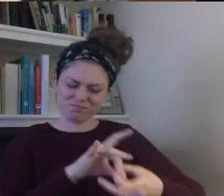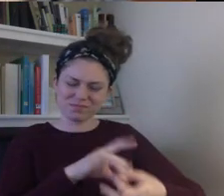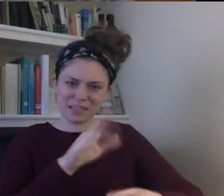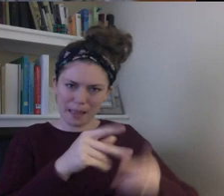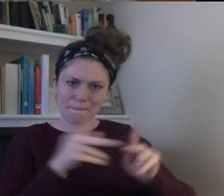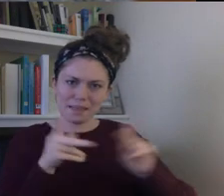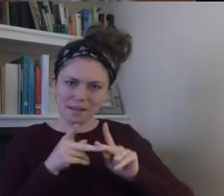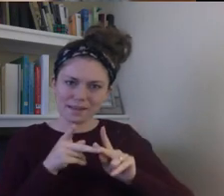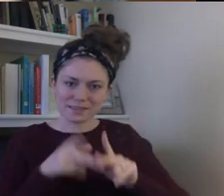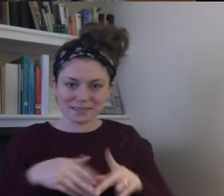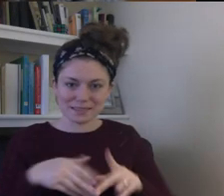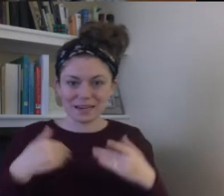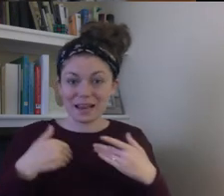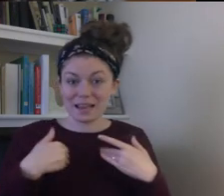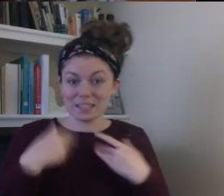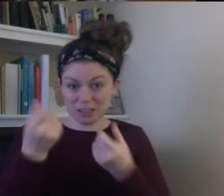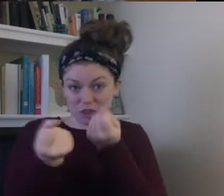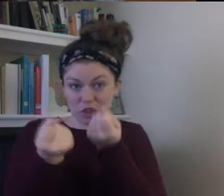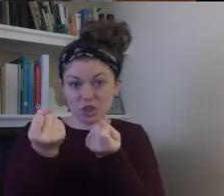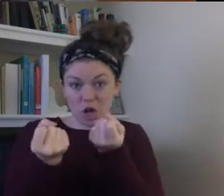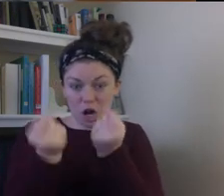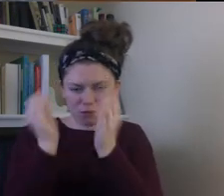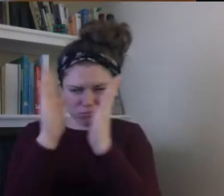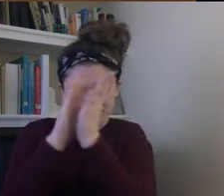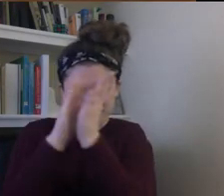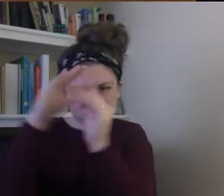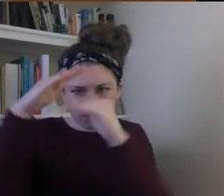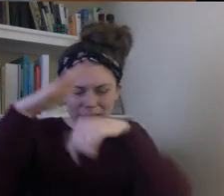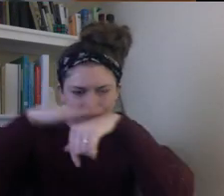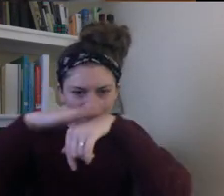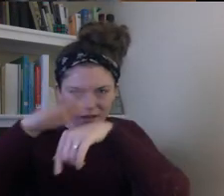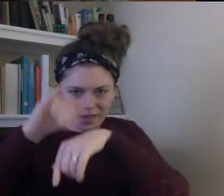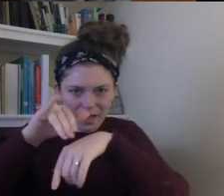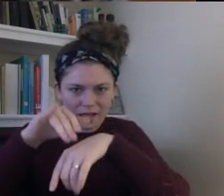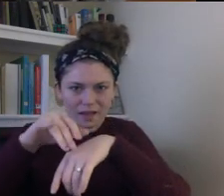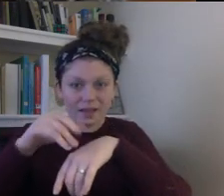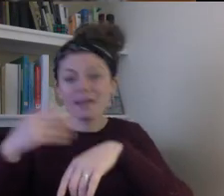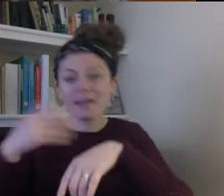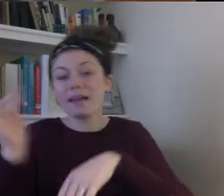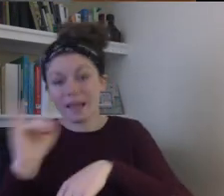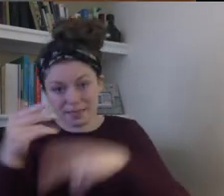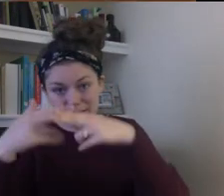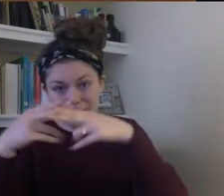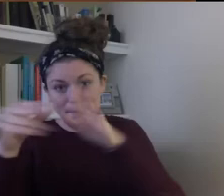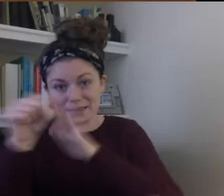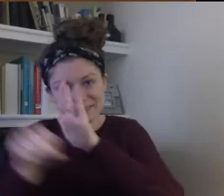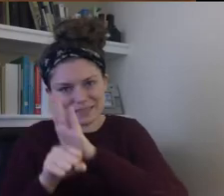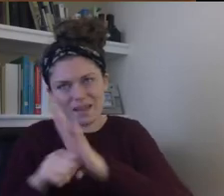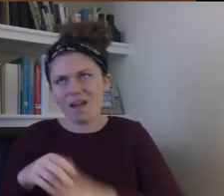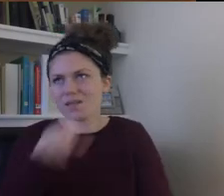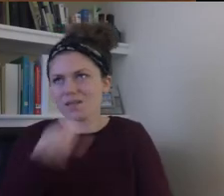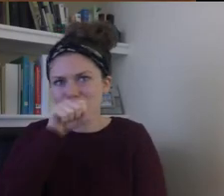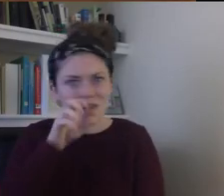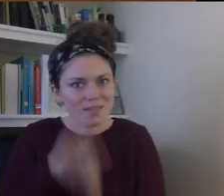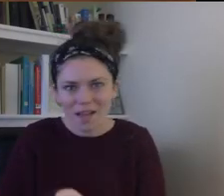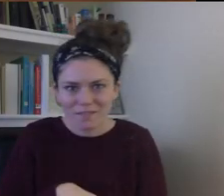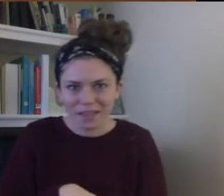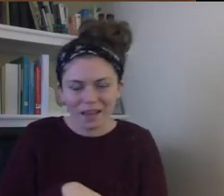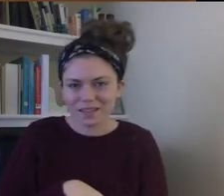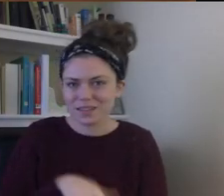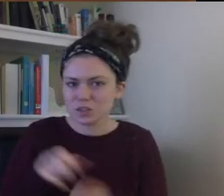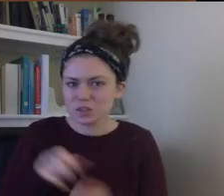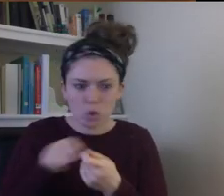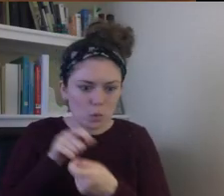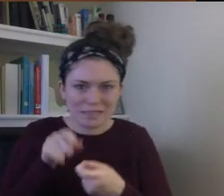there's a vehicle, either usually up here or on the side here, um, and the name of the state. I just love how Dave did